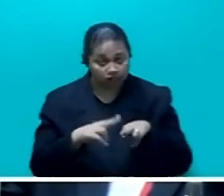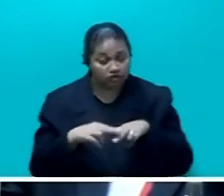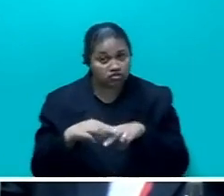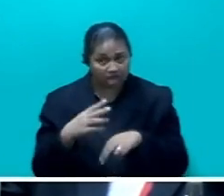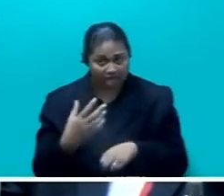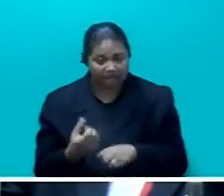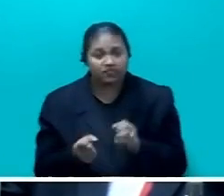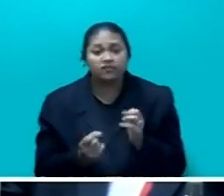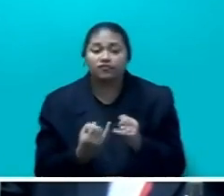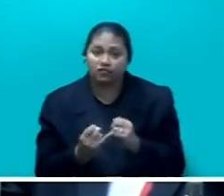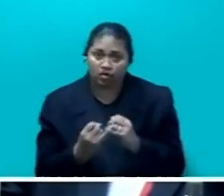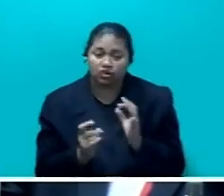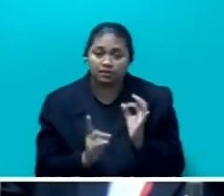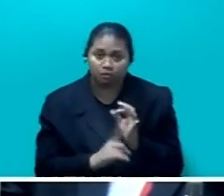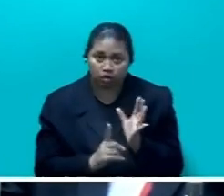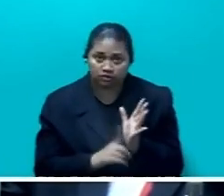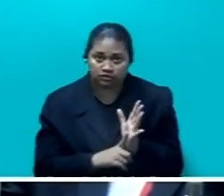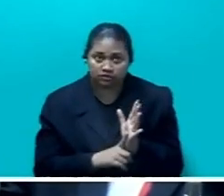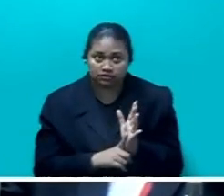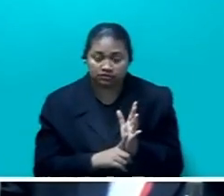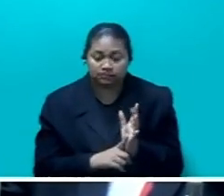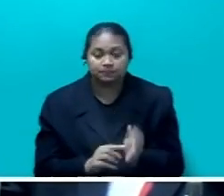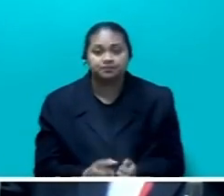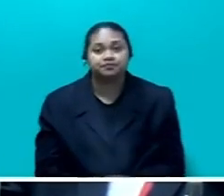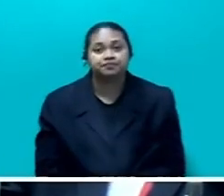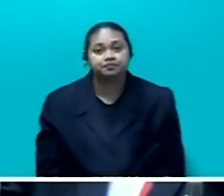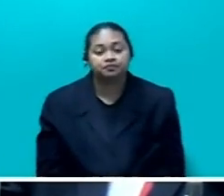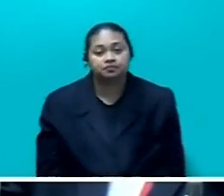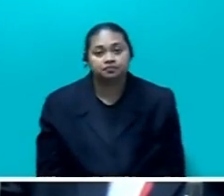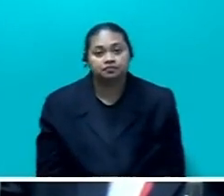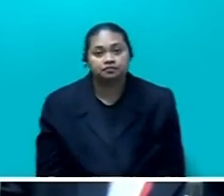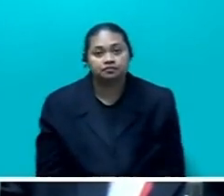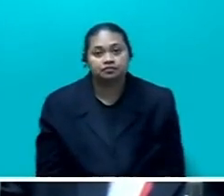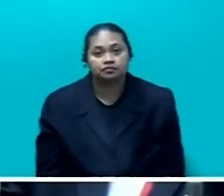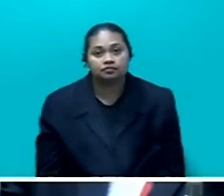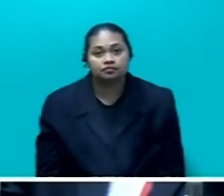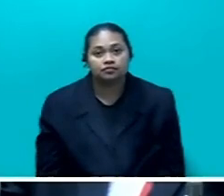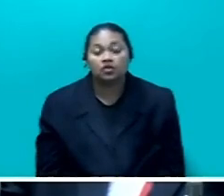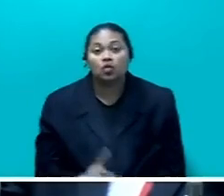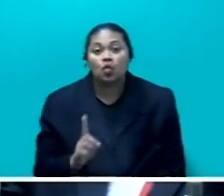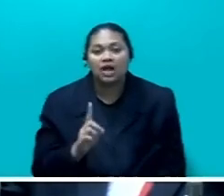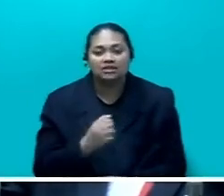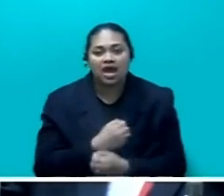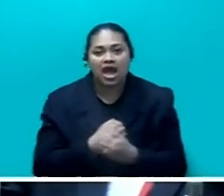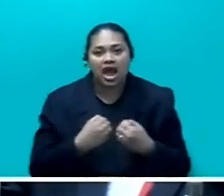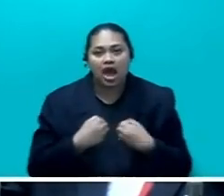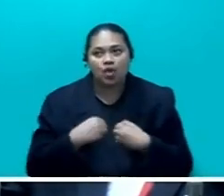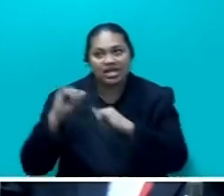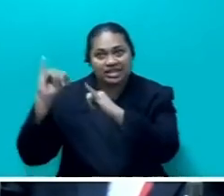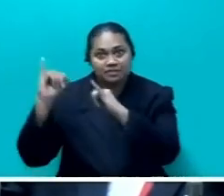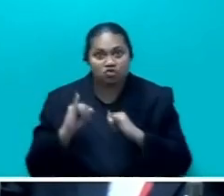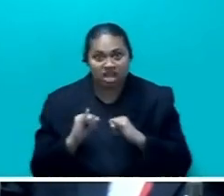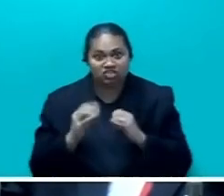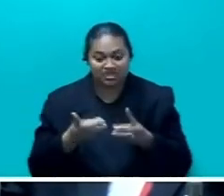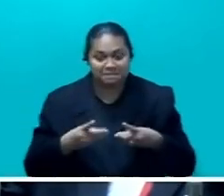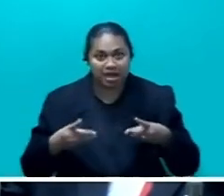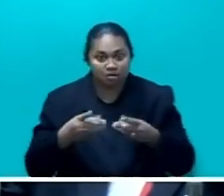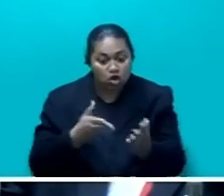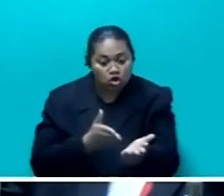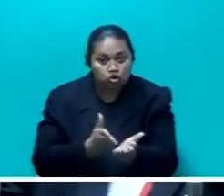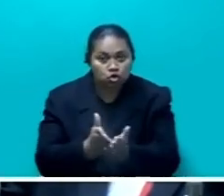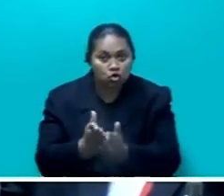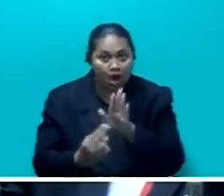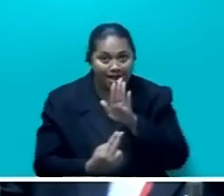course, the first line of defence for Fiji is our Immigration Department as the people come through Nandi or through